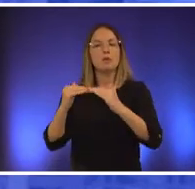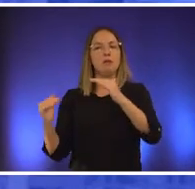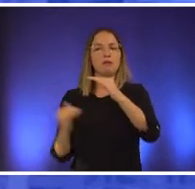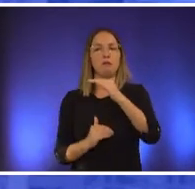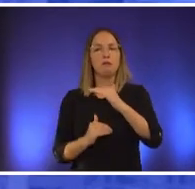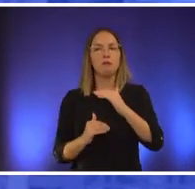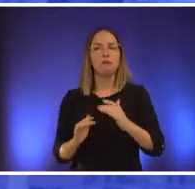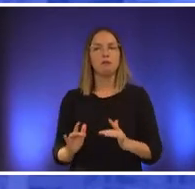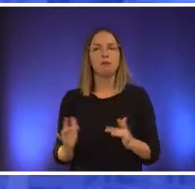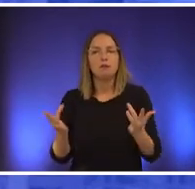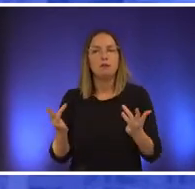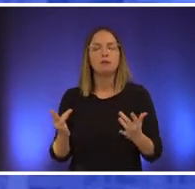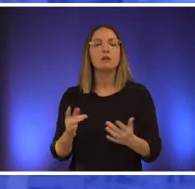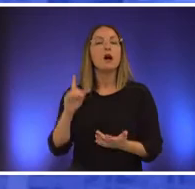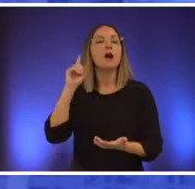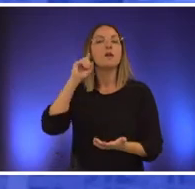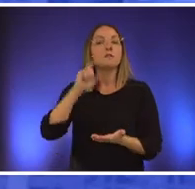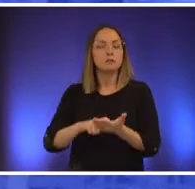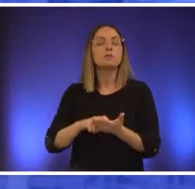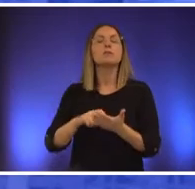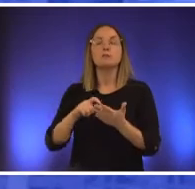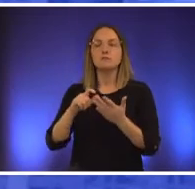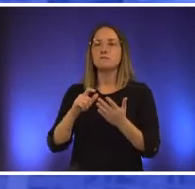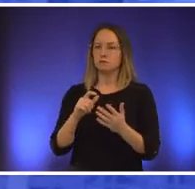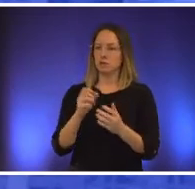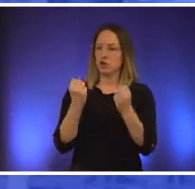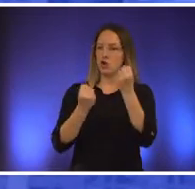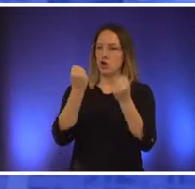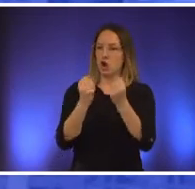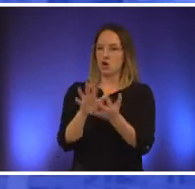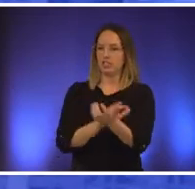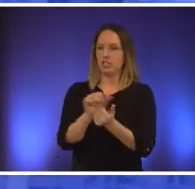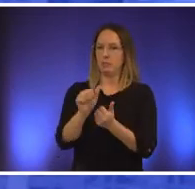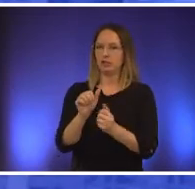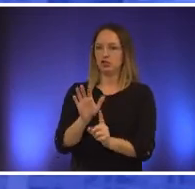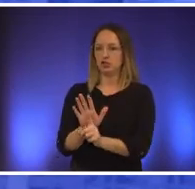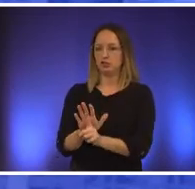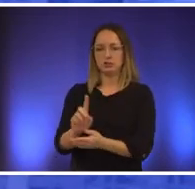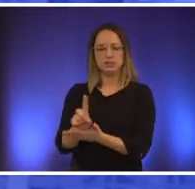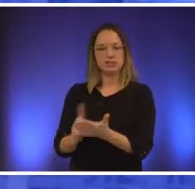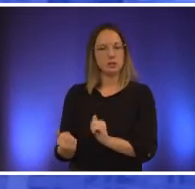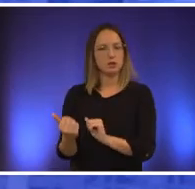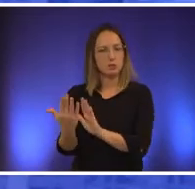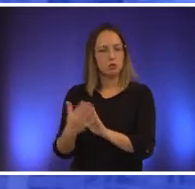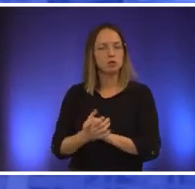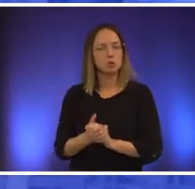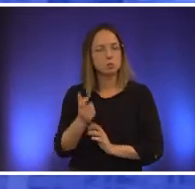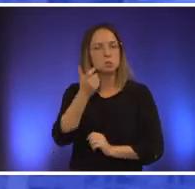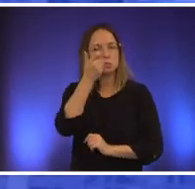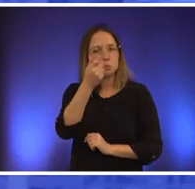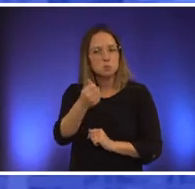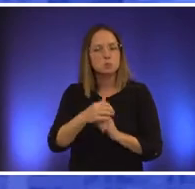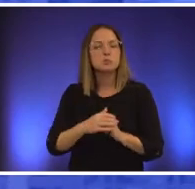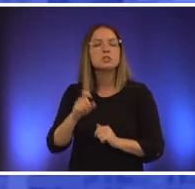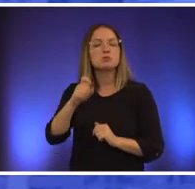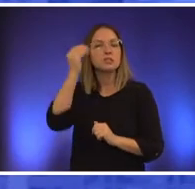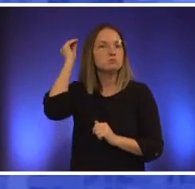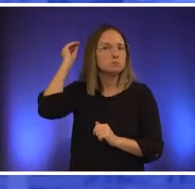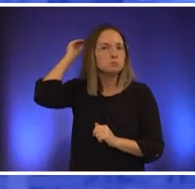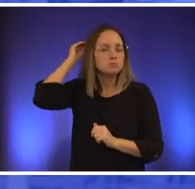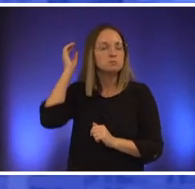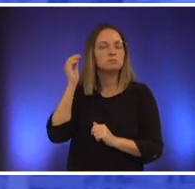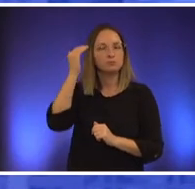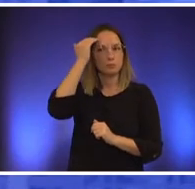doing damage to their cars because of the way these things were designed so we've got to we've got to be continually mindful of this um